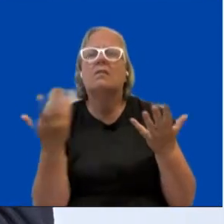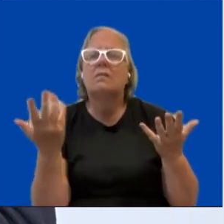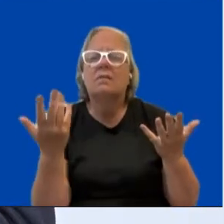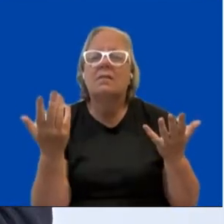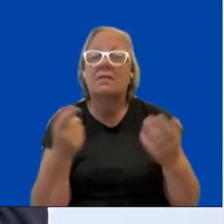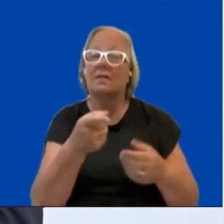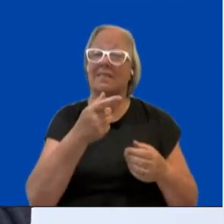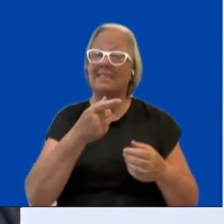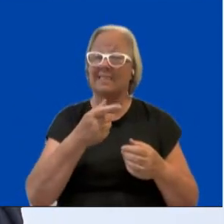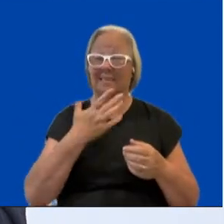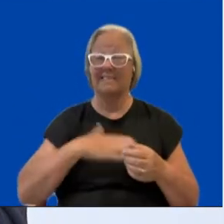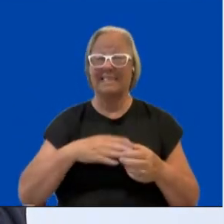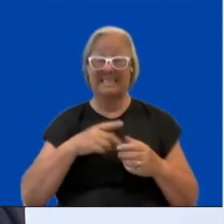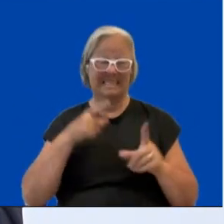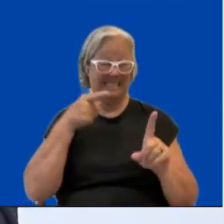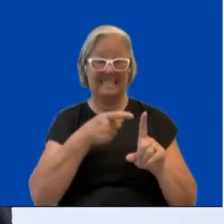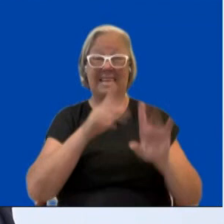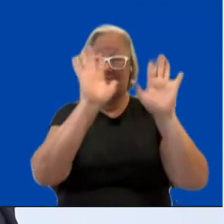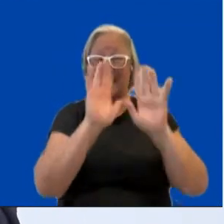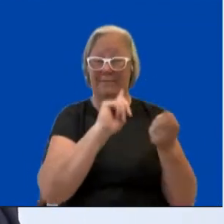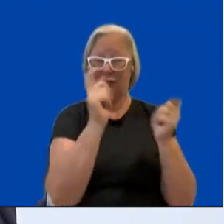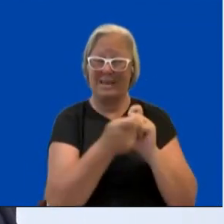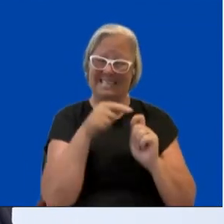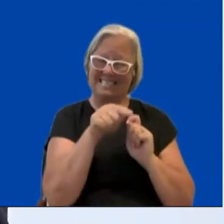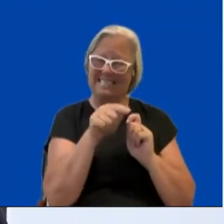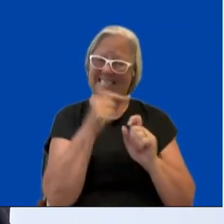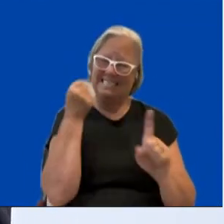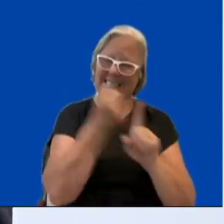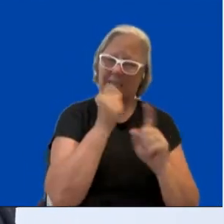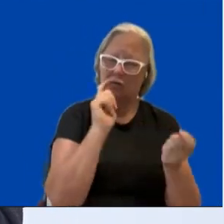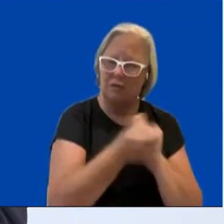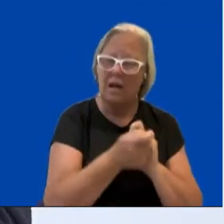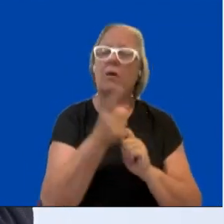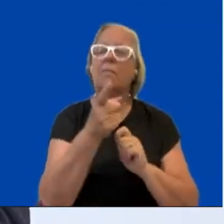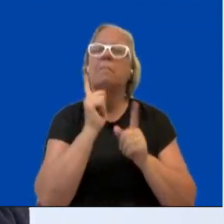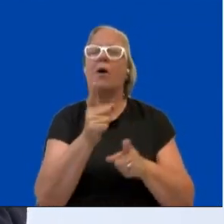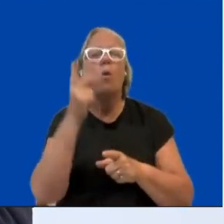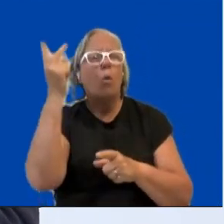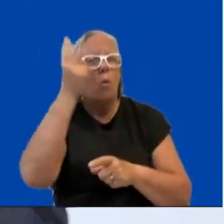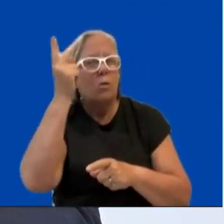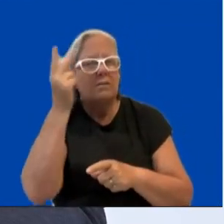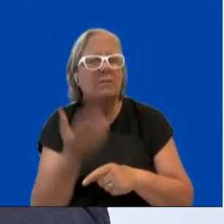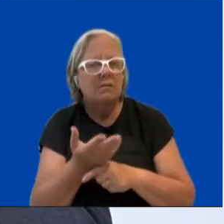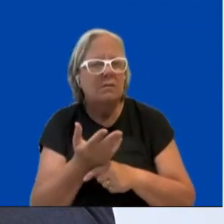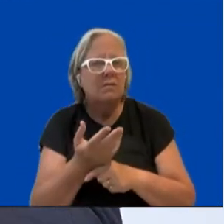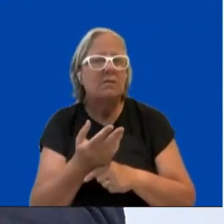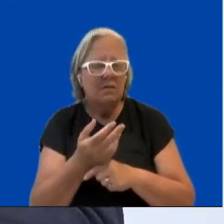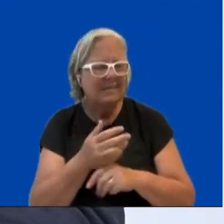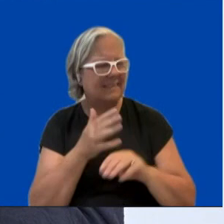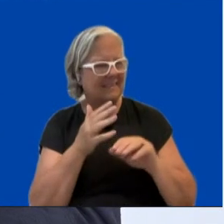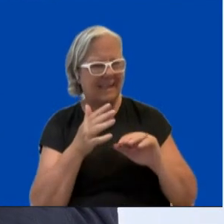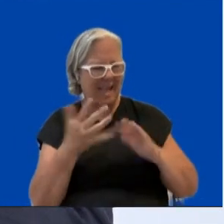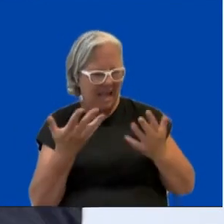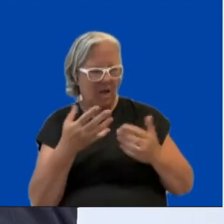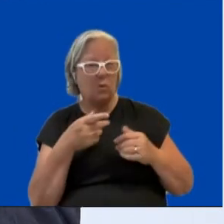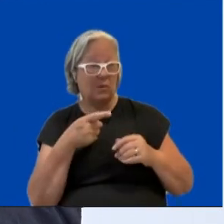be thinking about equality elements, you need to be understanding how these different measures are actually creating a true impact across the board. Data is